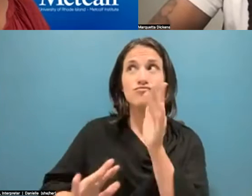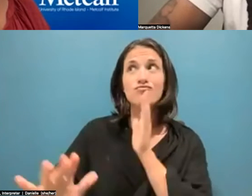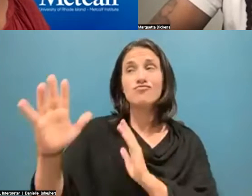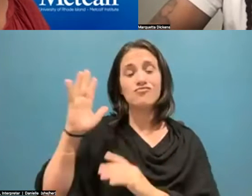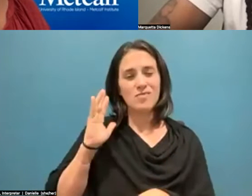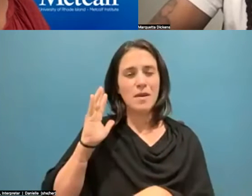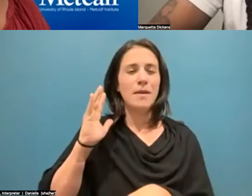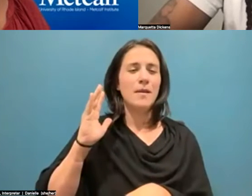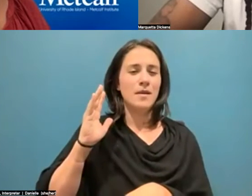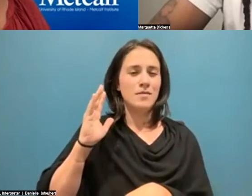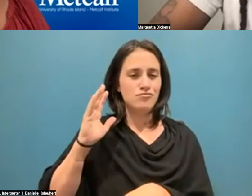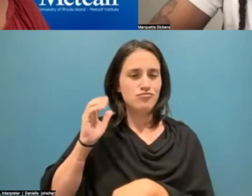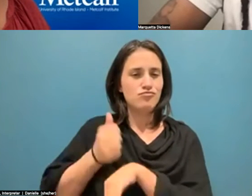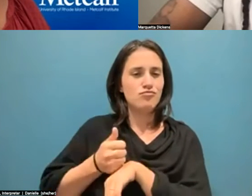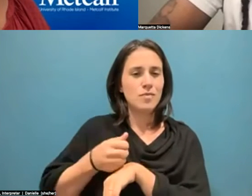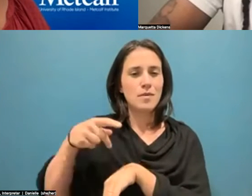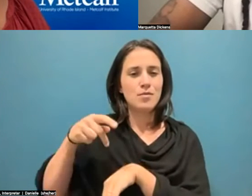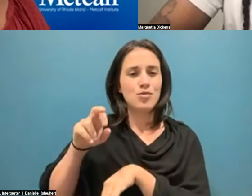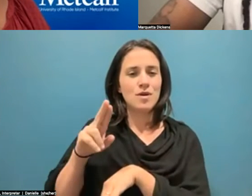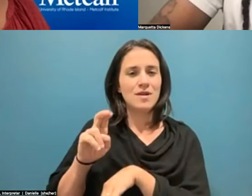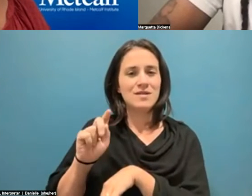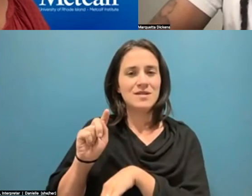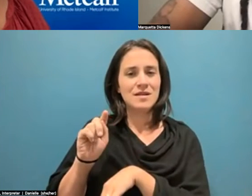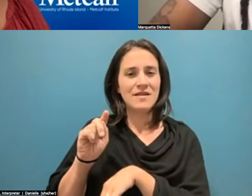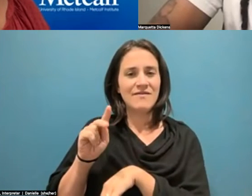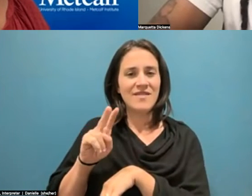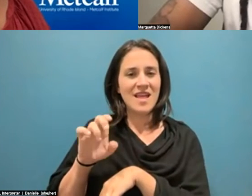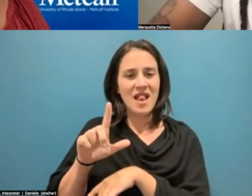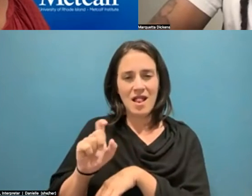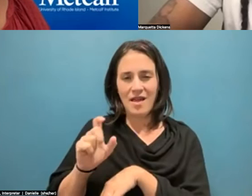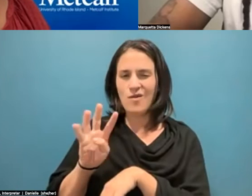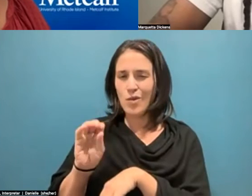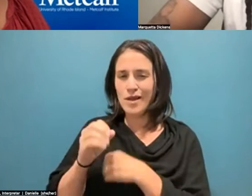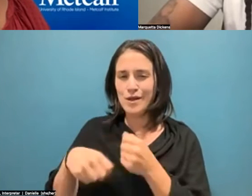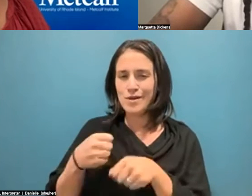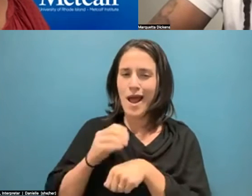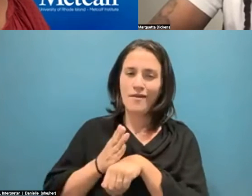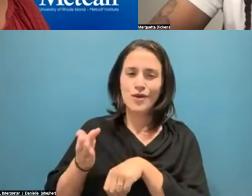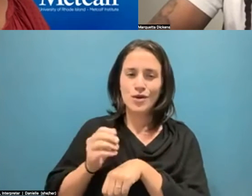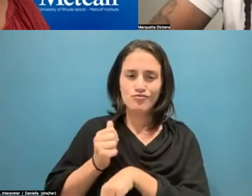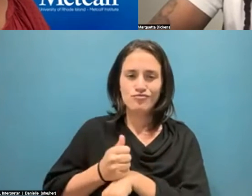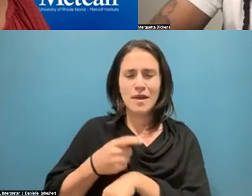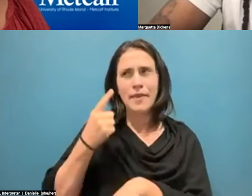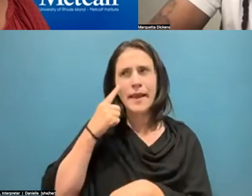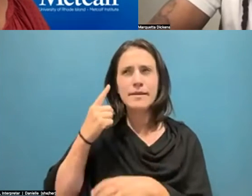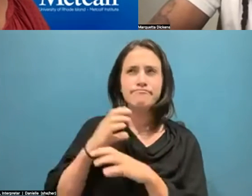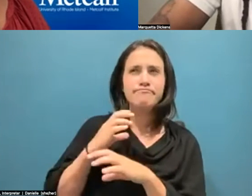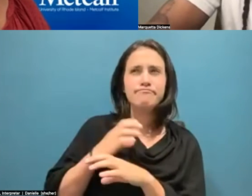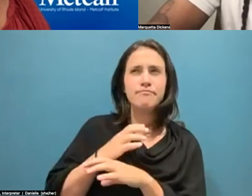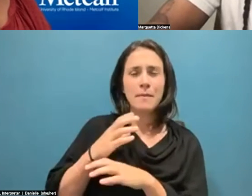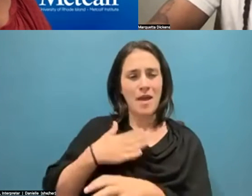years after it was incorporated in 1885, and so I calculate my great-grandmother being there on the census between